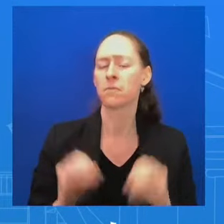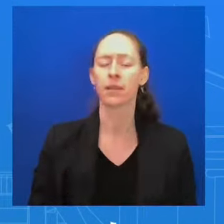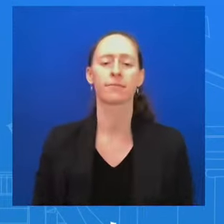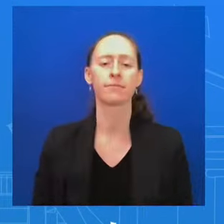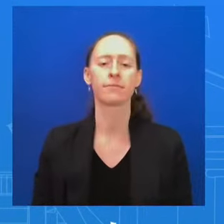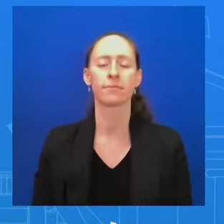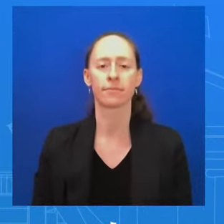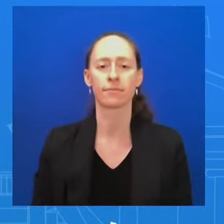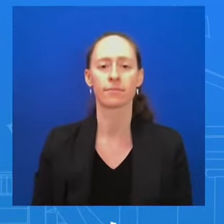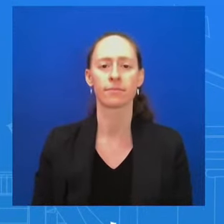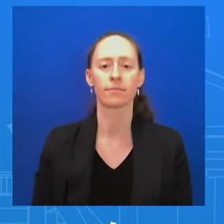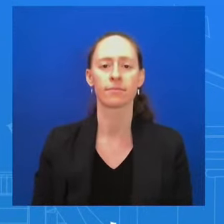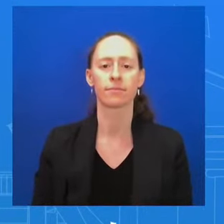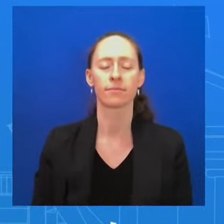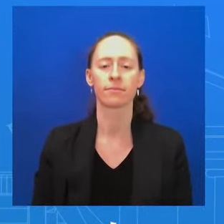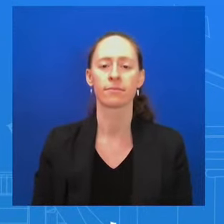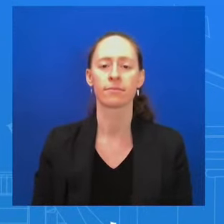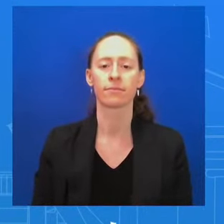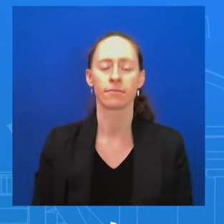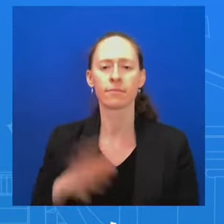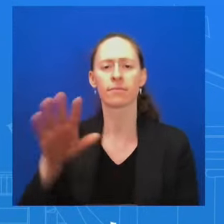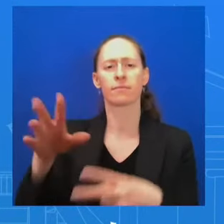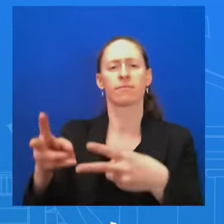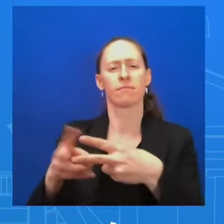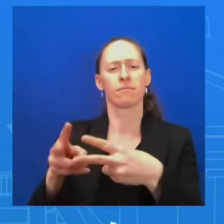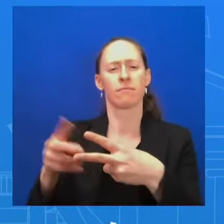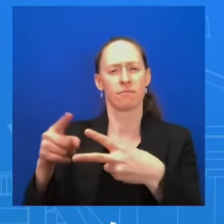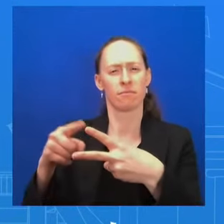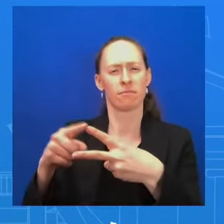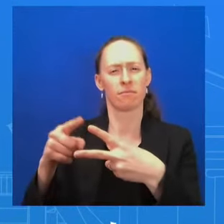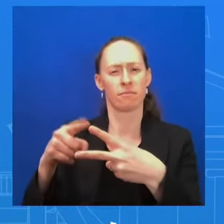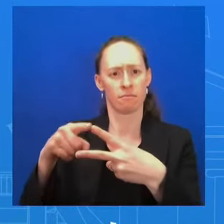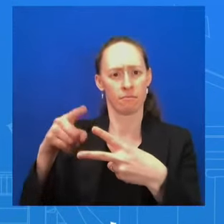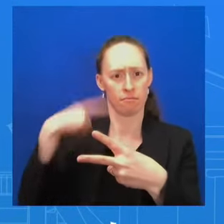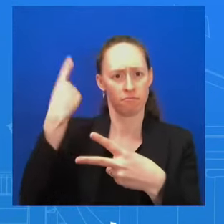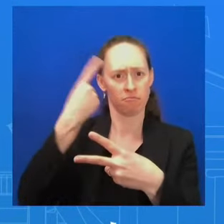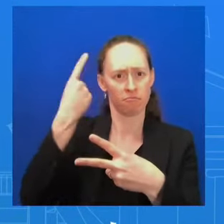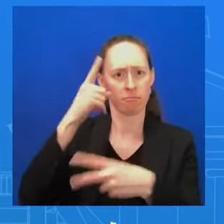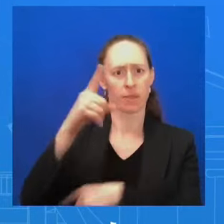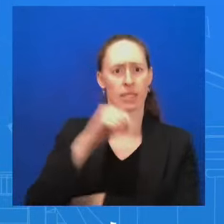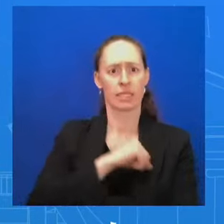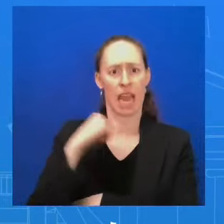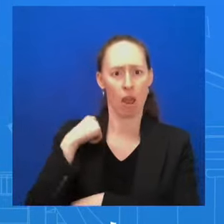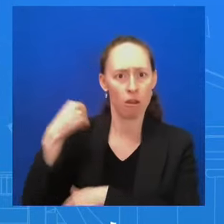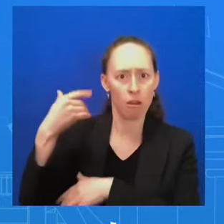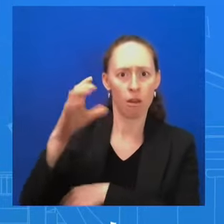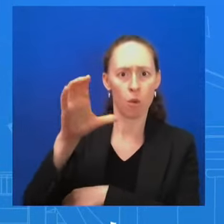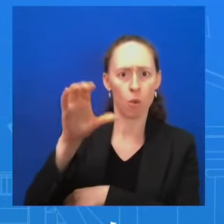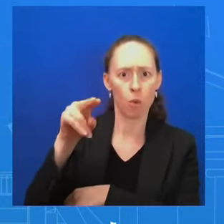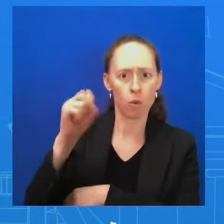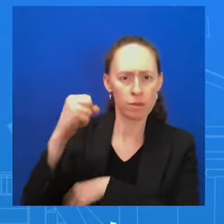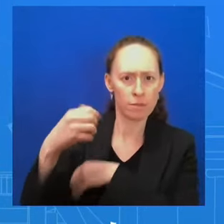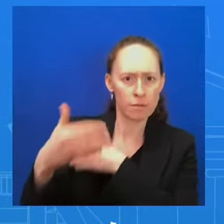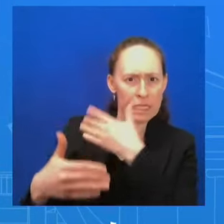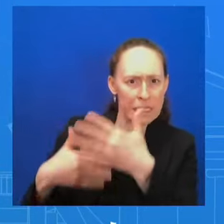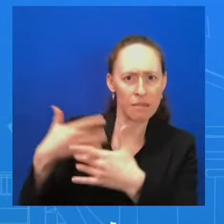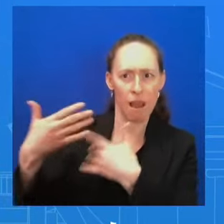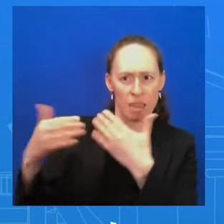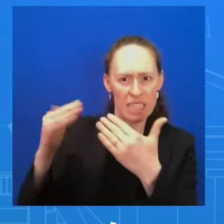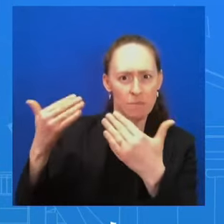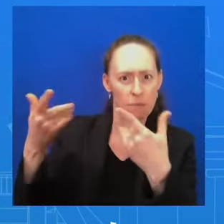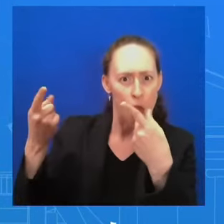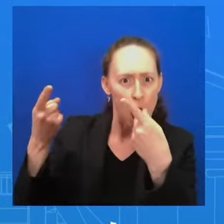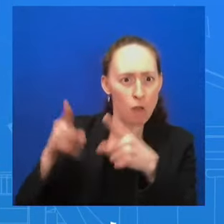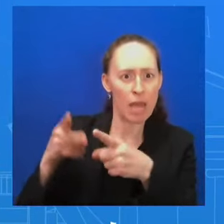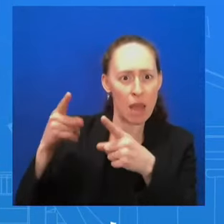President, said that we have reached a moment where arms restriction to Israel should be considered. Senator Warren also said that we